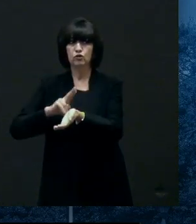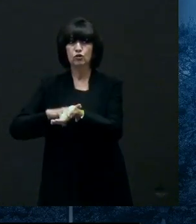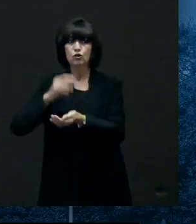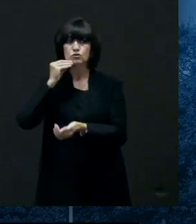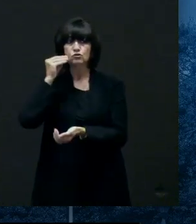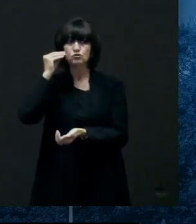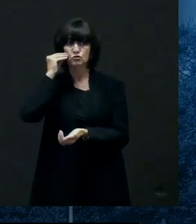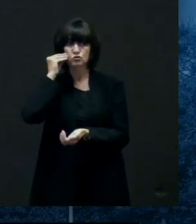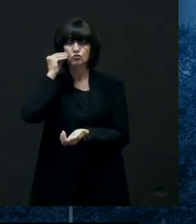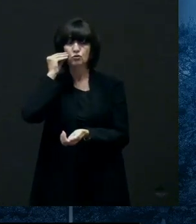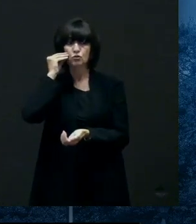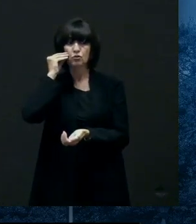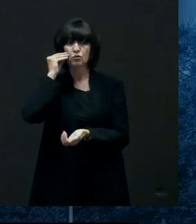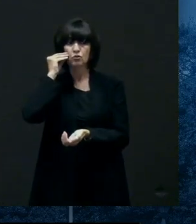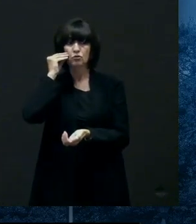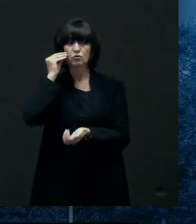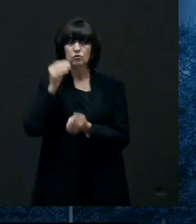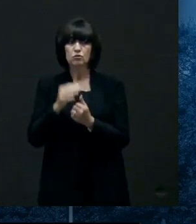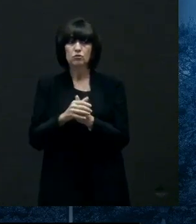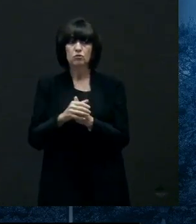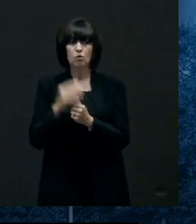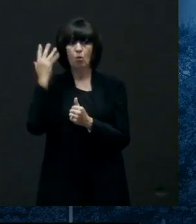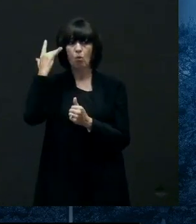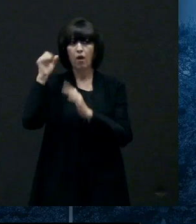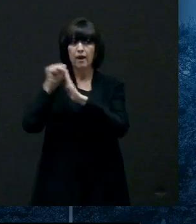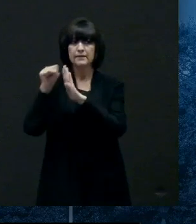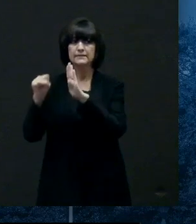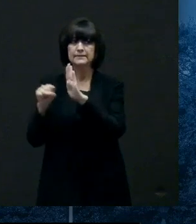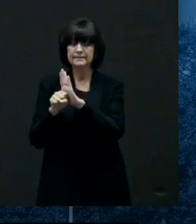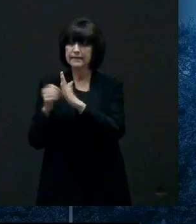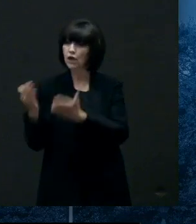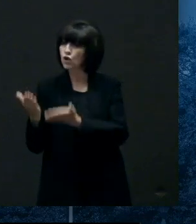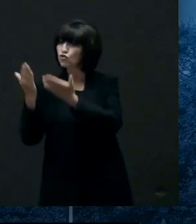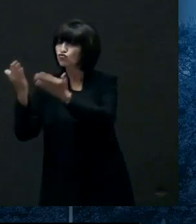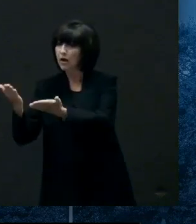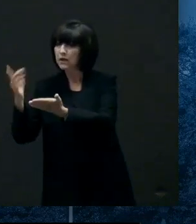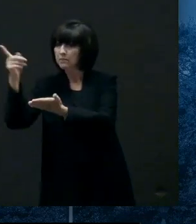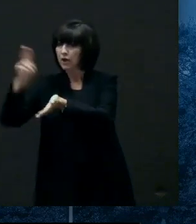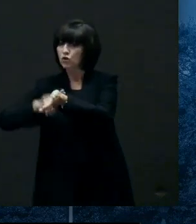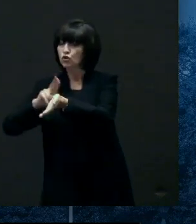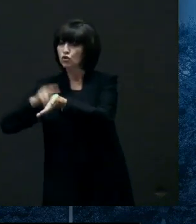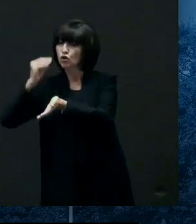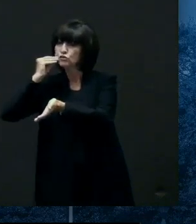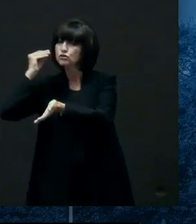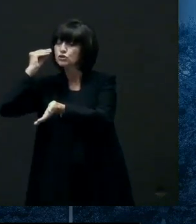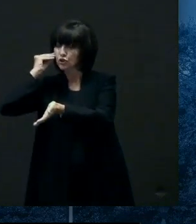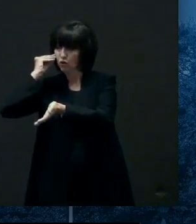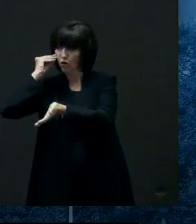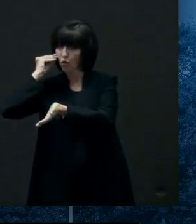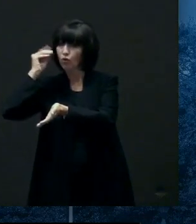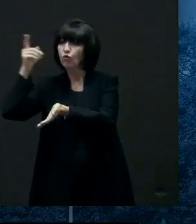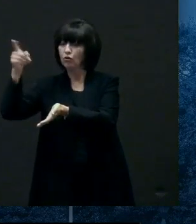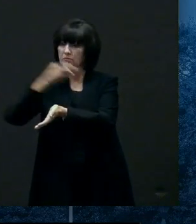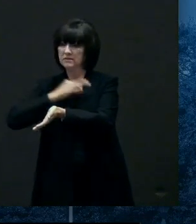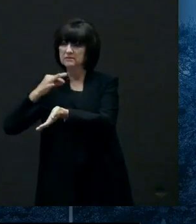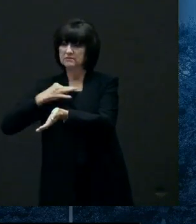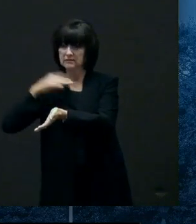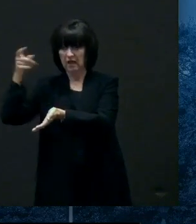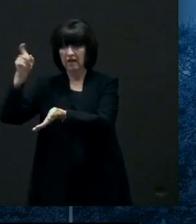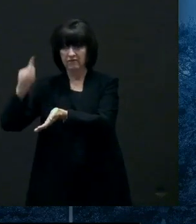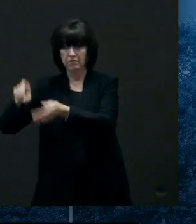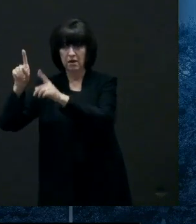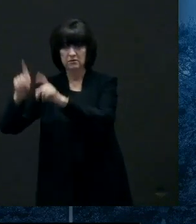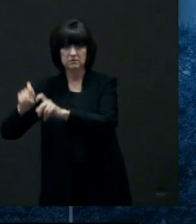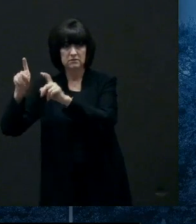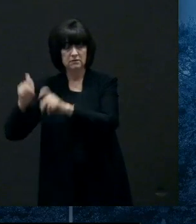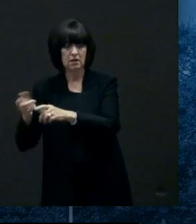recommend nursing home staff but not teachers at this point so i believe there's a licensing and light licensing component to